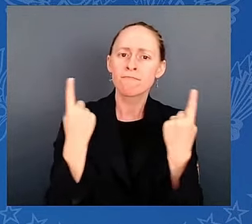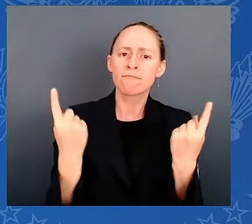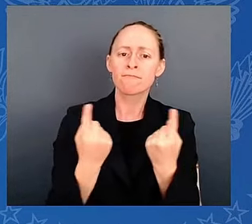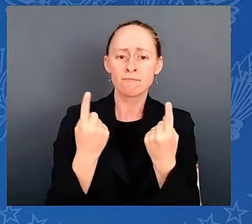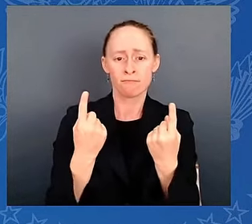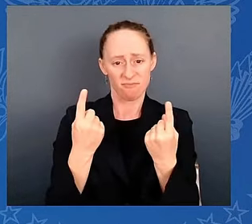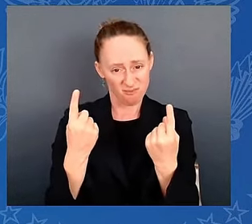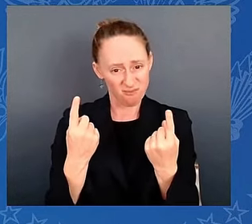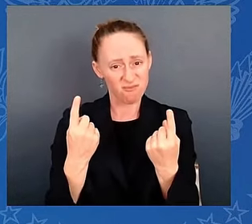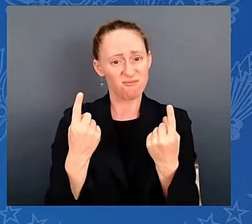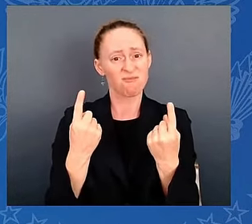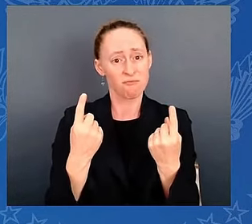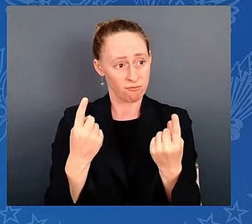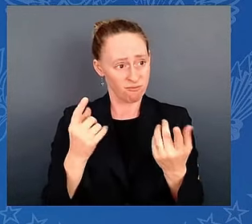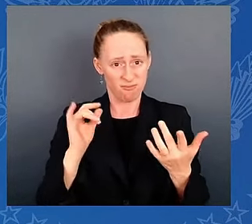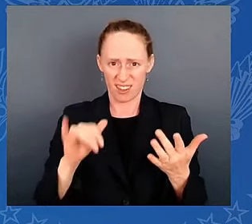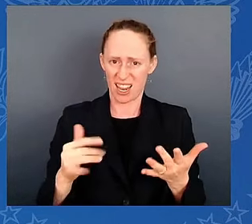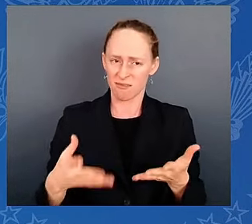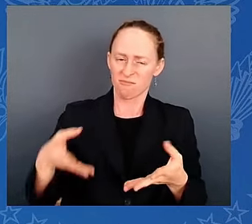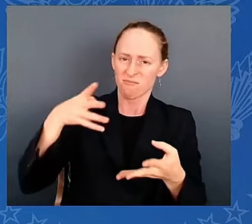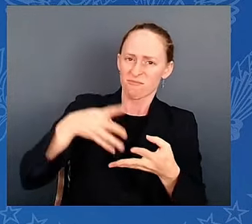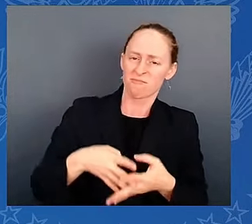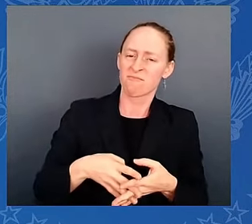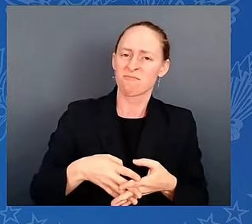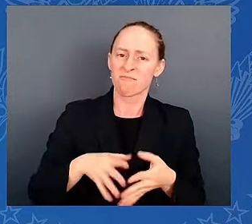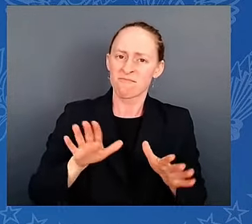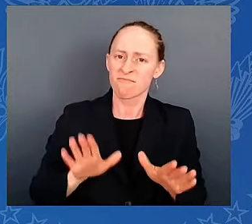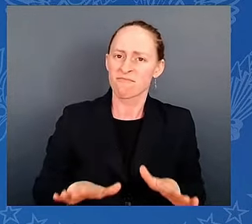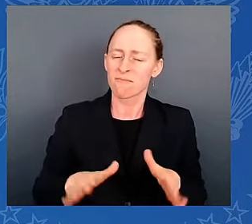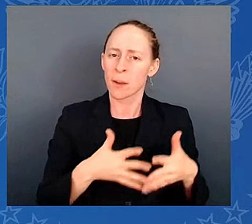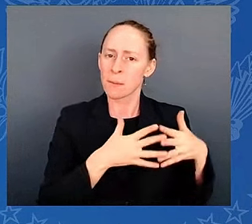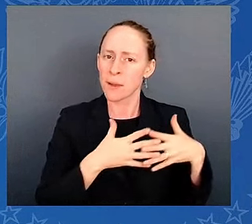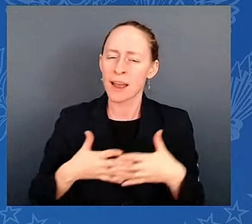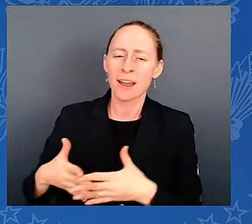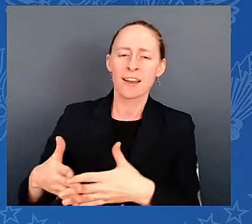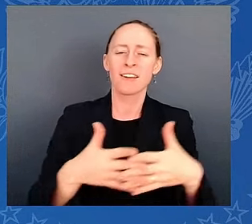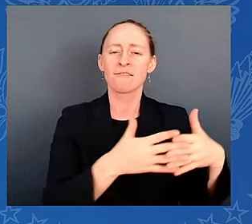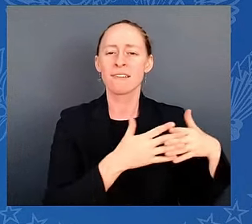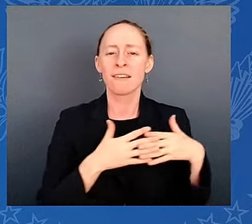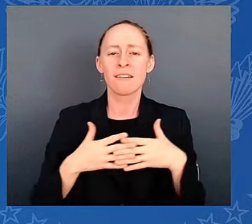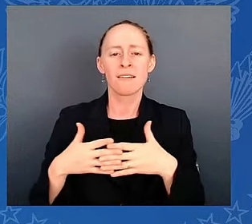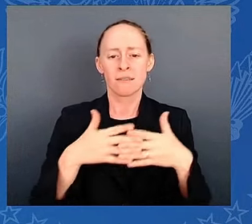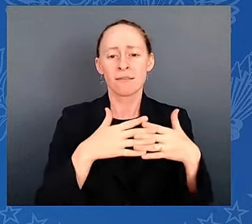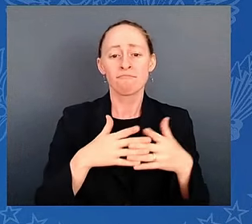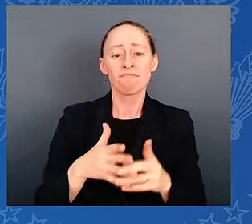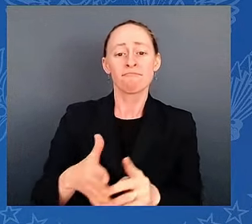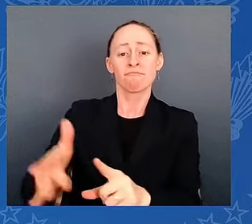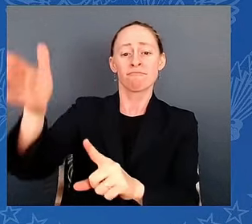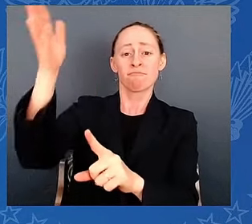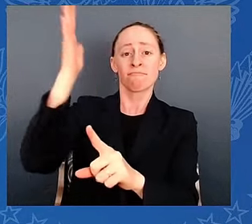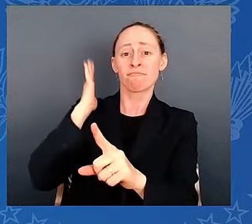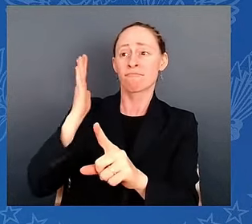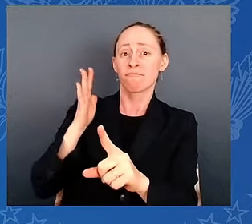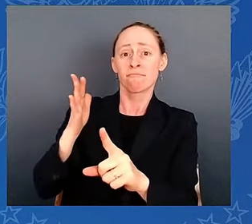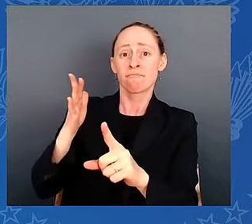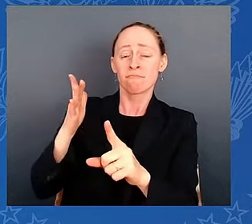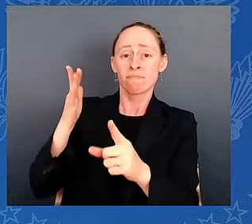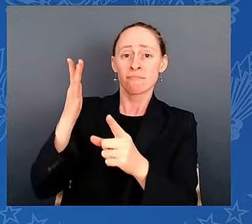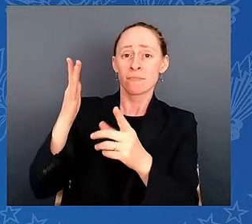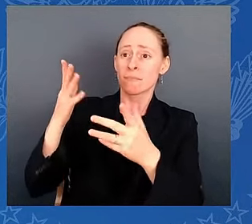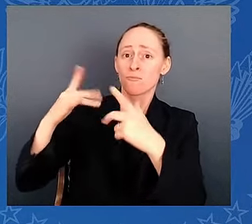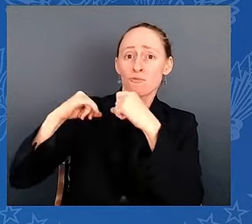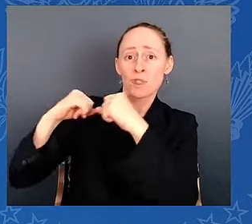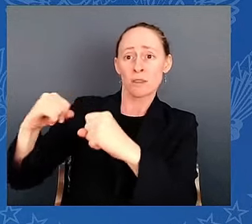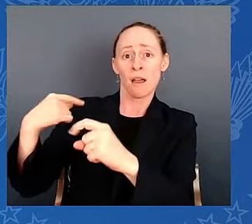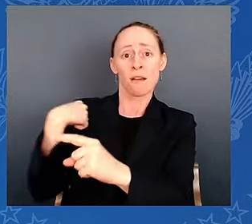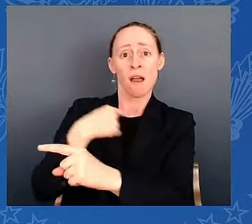We owe that to those who come before us, to those who gave their lives to this country. We owe that to ourselves. We owe it to